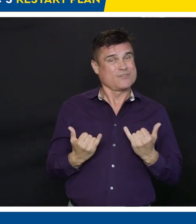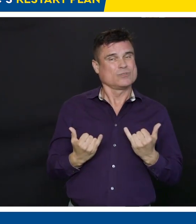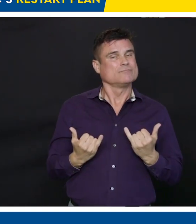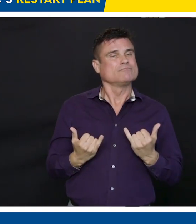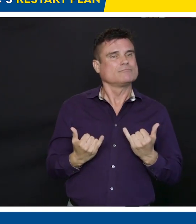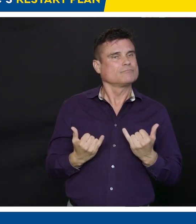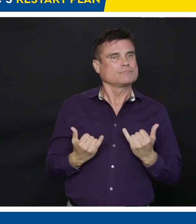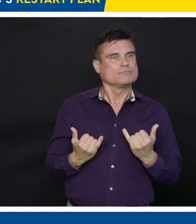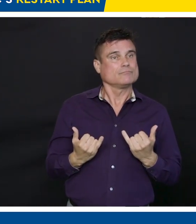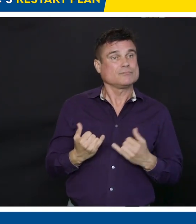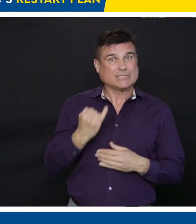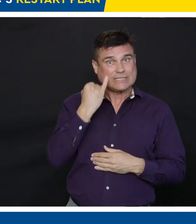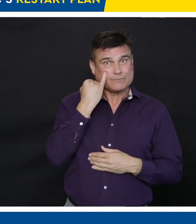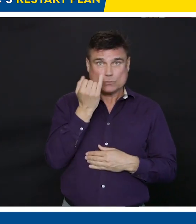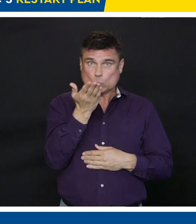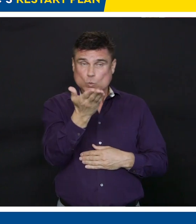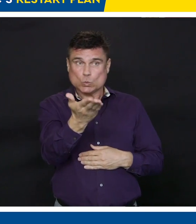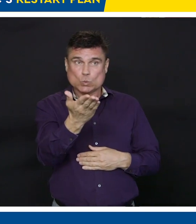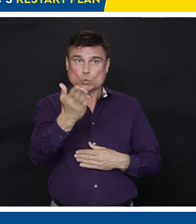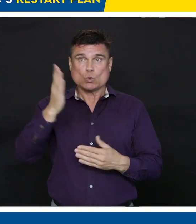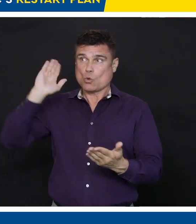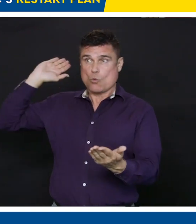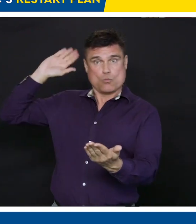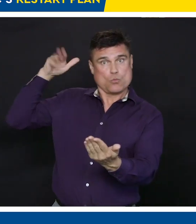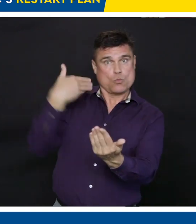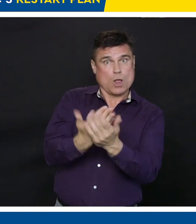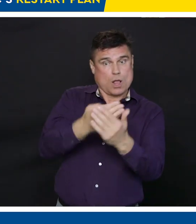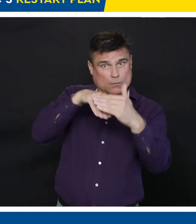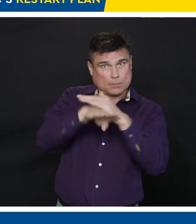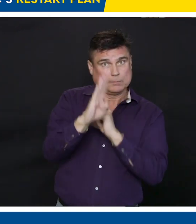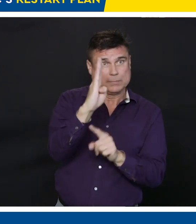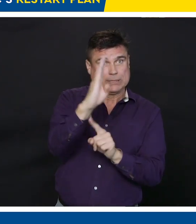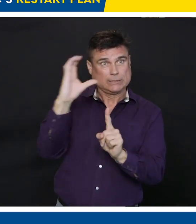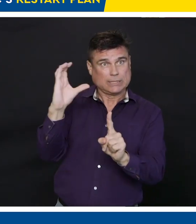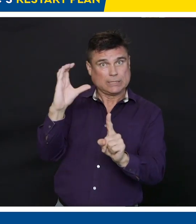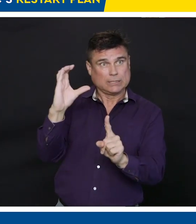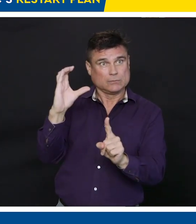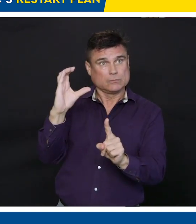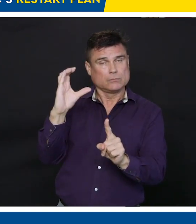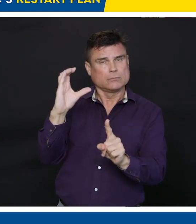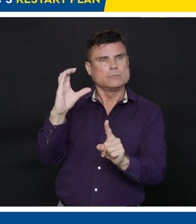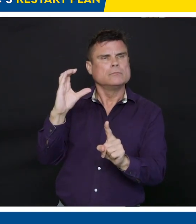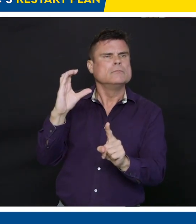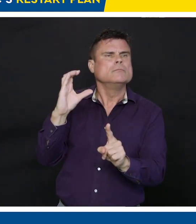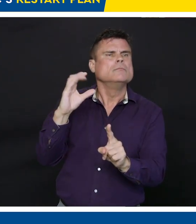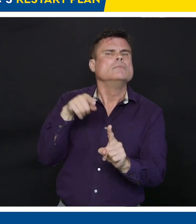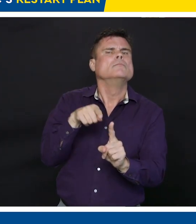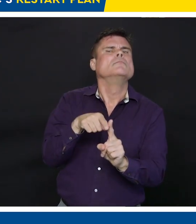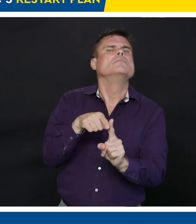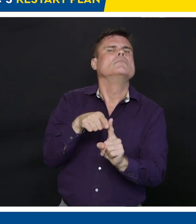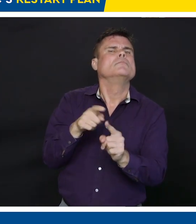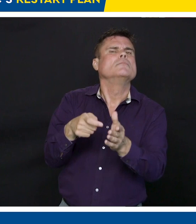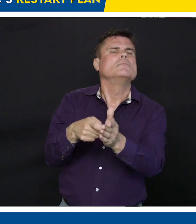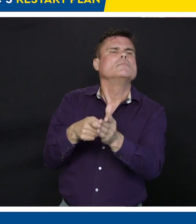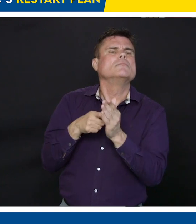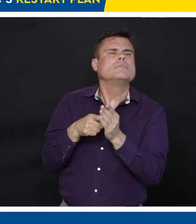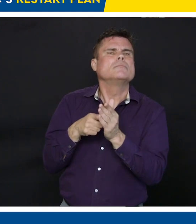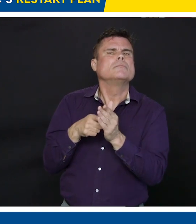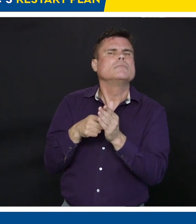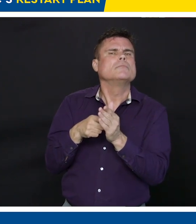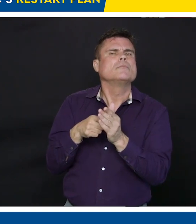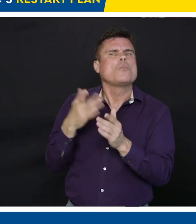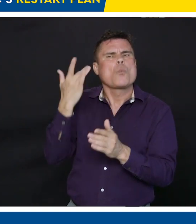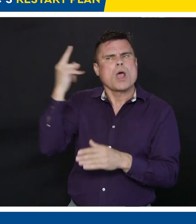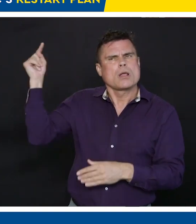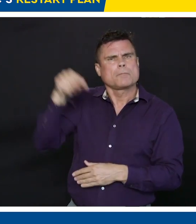essential business. And if you do come back from somewhere else in the world and you're going to be residing in British Columbia, you will have to observe a 14